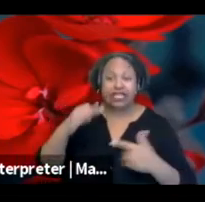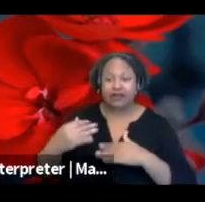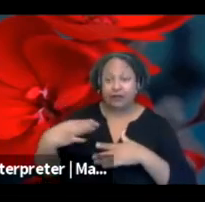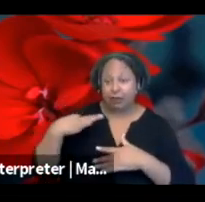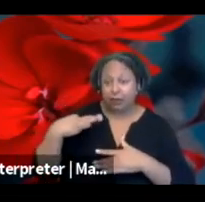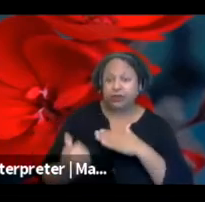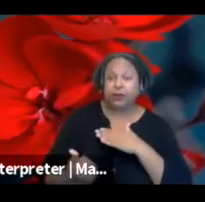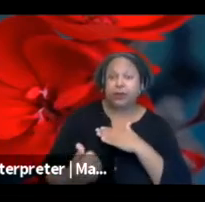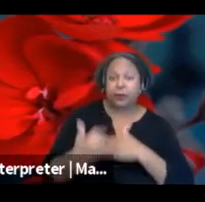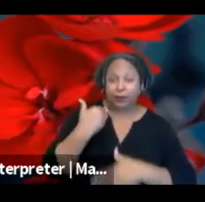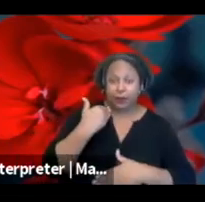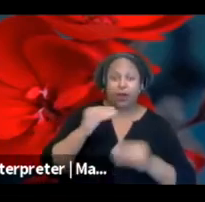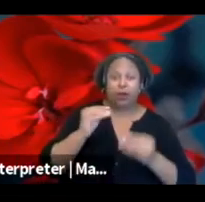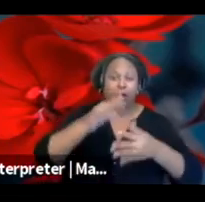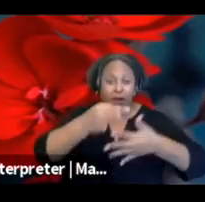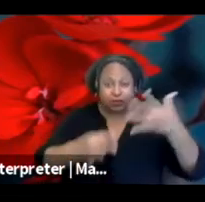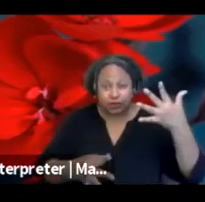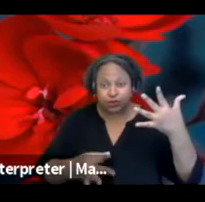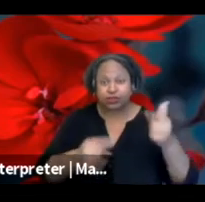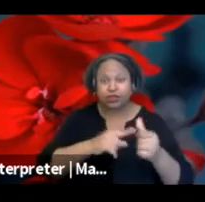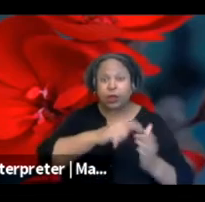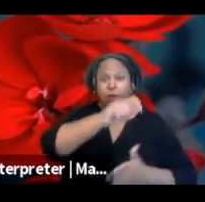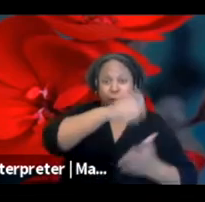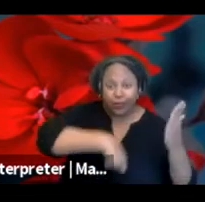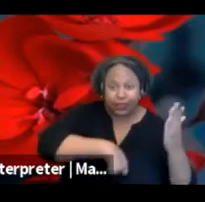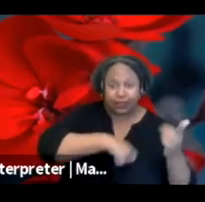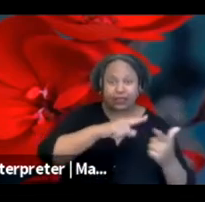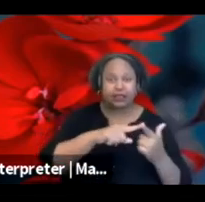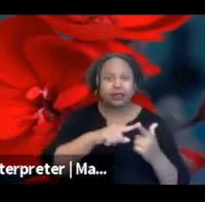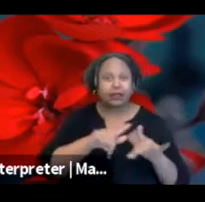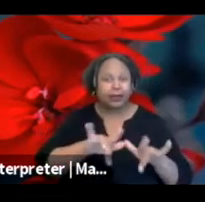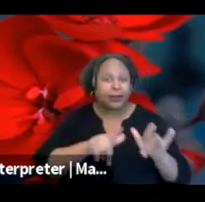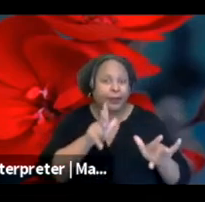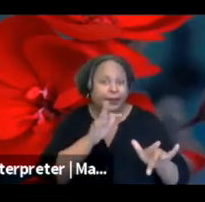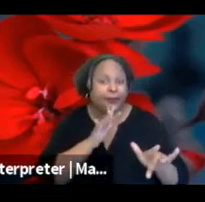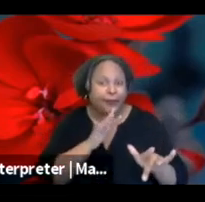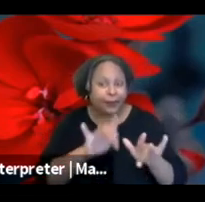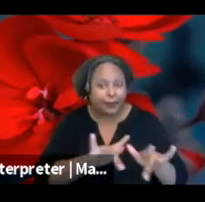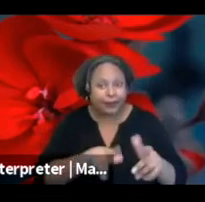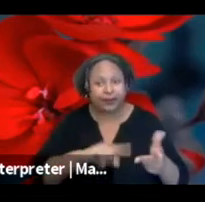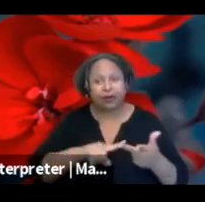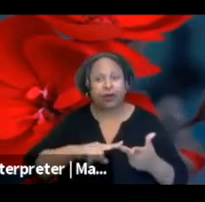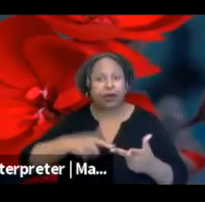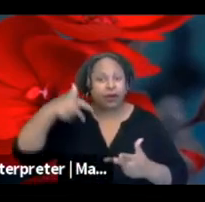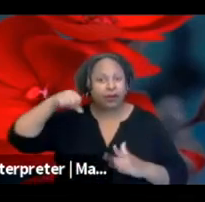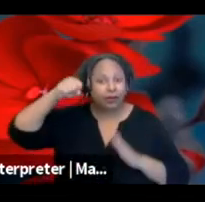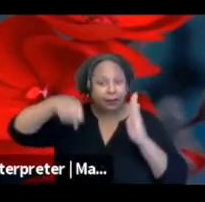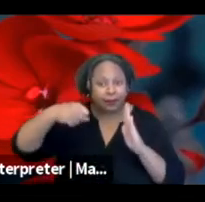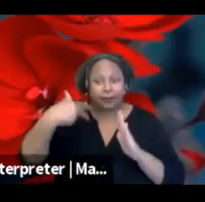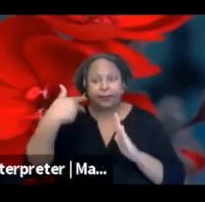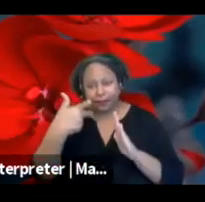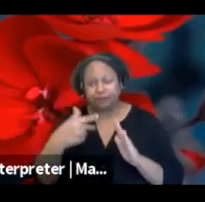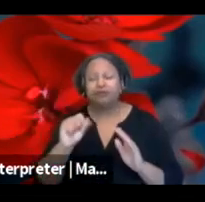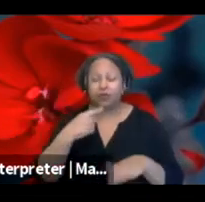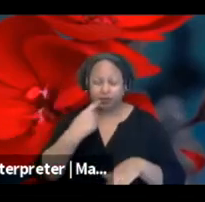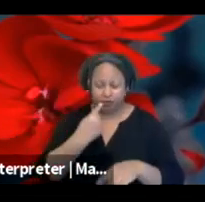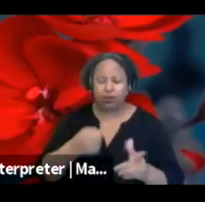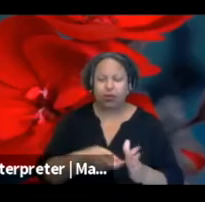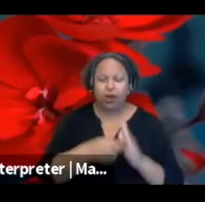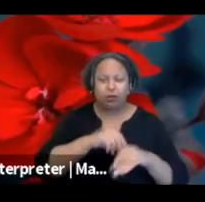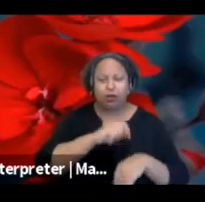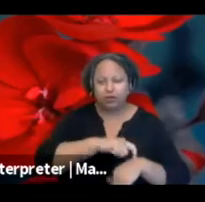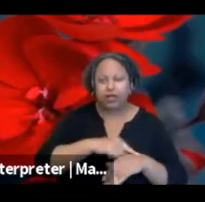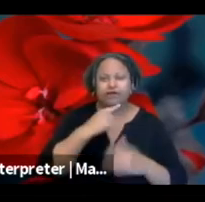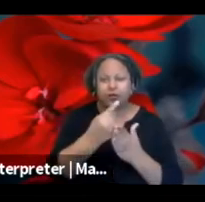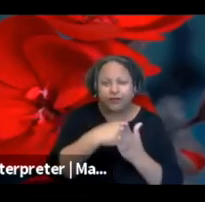more time. So thank you for your feedback. And yeah, appreciate that. That's a very important point.